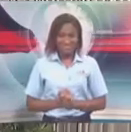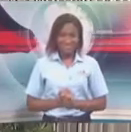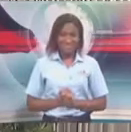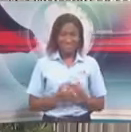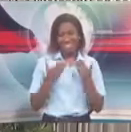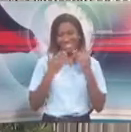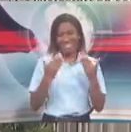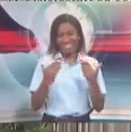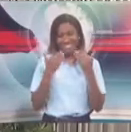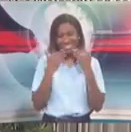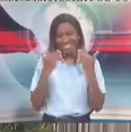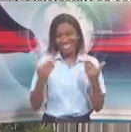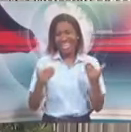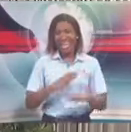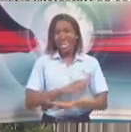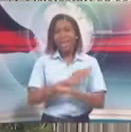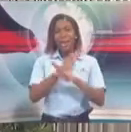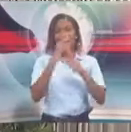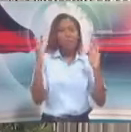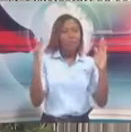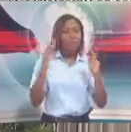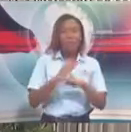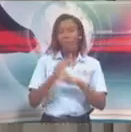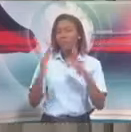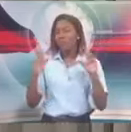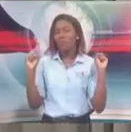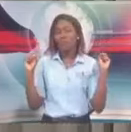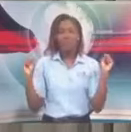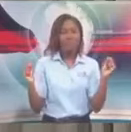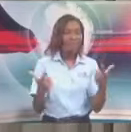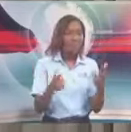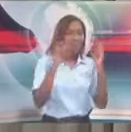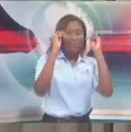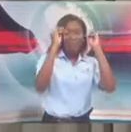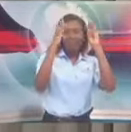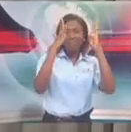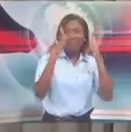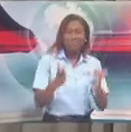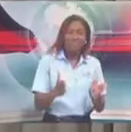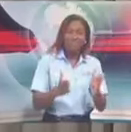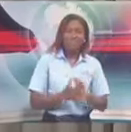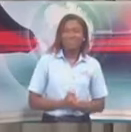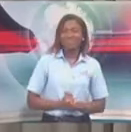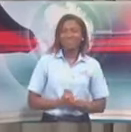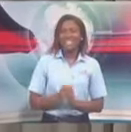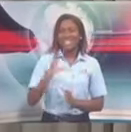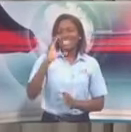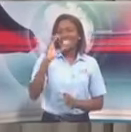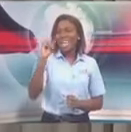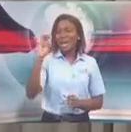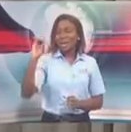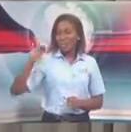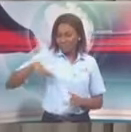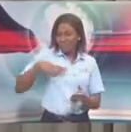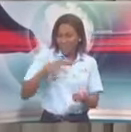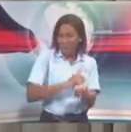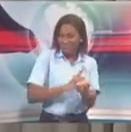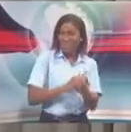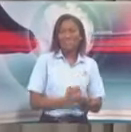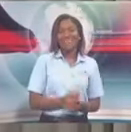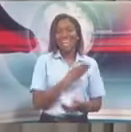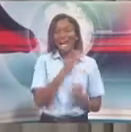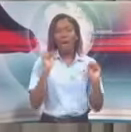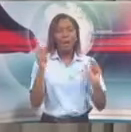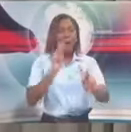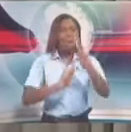Minister Cox, good morning to my cabinet colleagues, Minister Cox, Minister Diyal Singh, to the CMO and to the viewing and listening